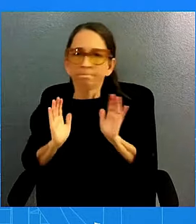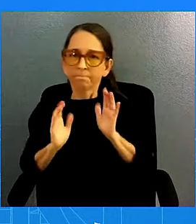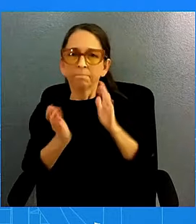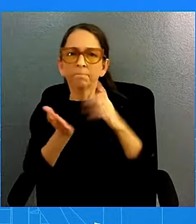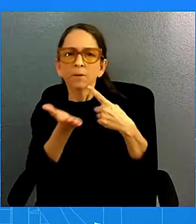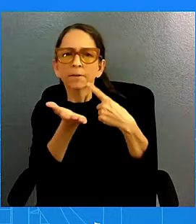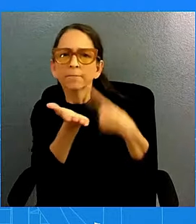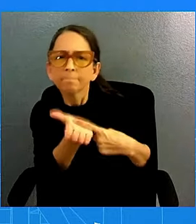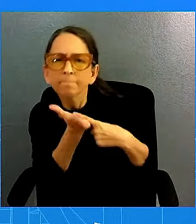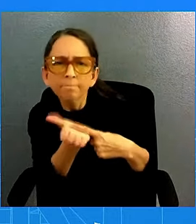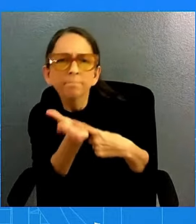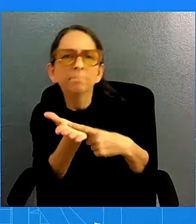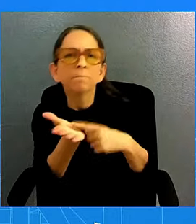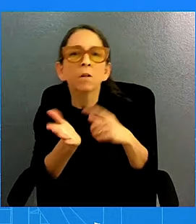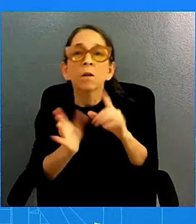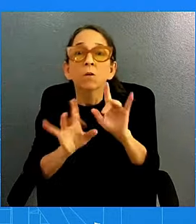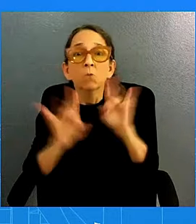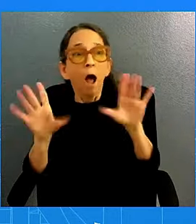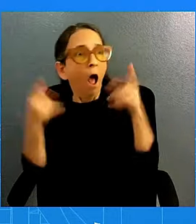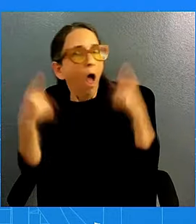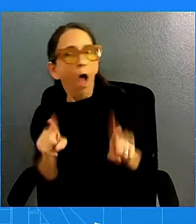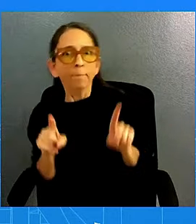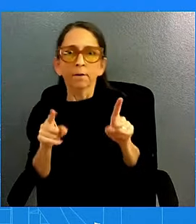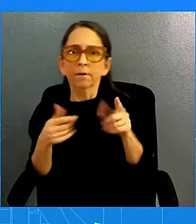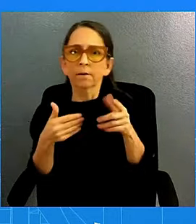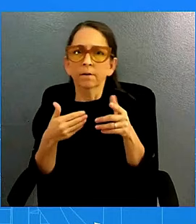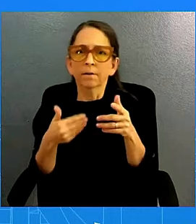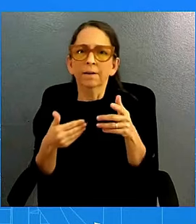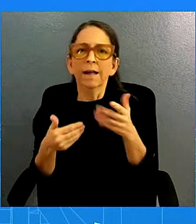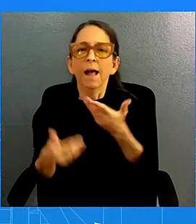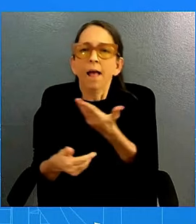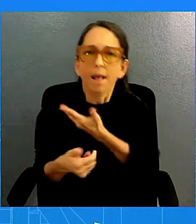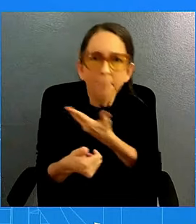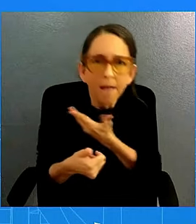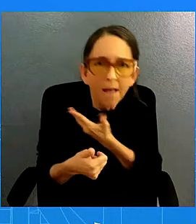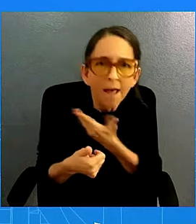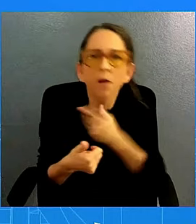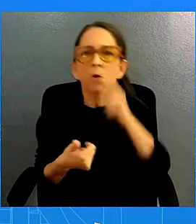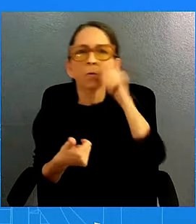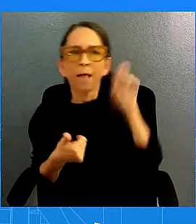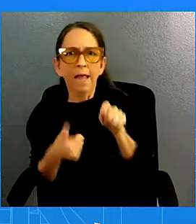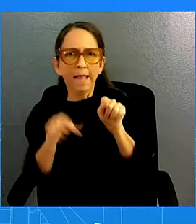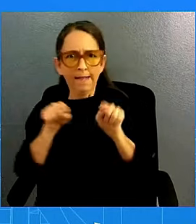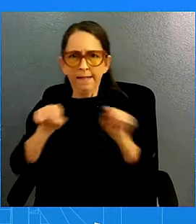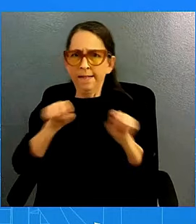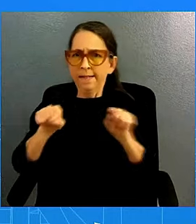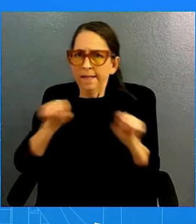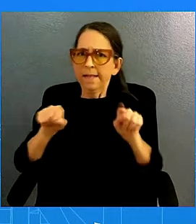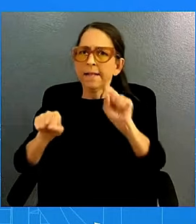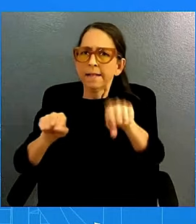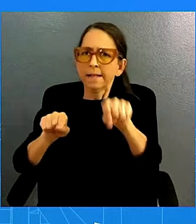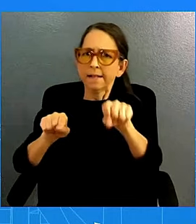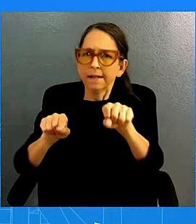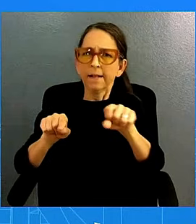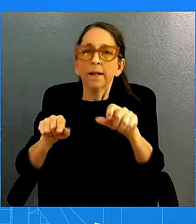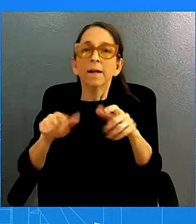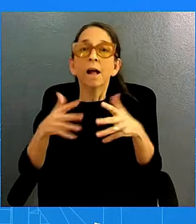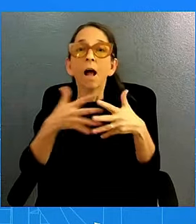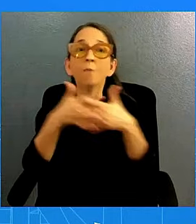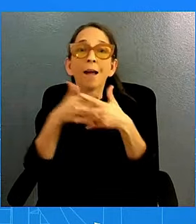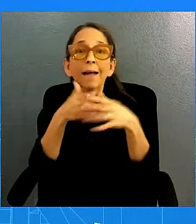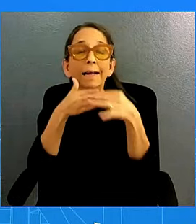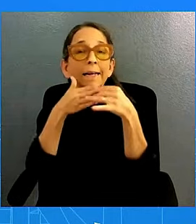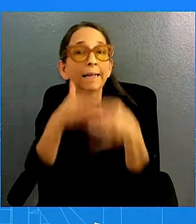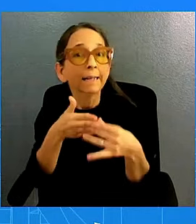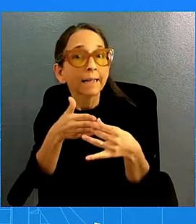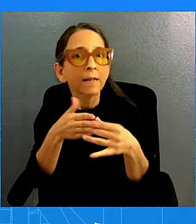Certainly Ukraine and Gaza are two of the chief ones there. And how American leadership matters, how coalition-building matters, and has made